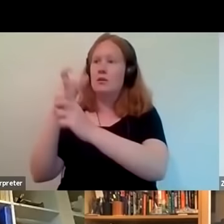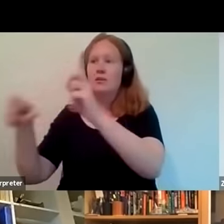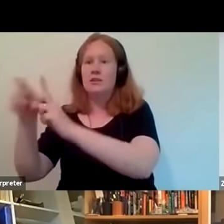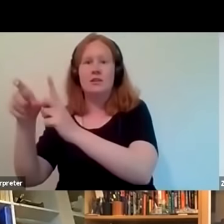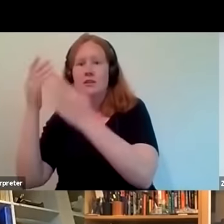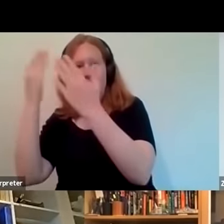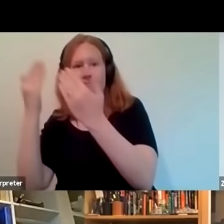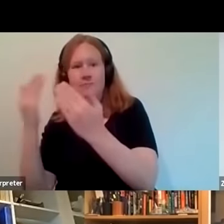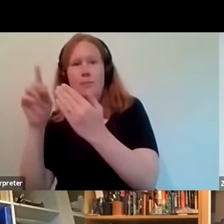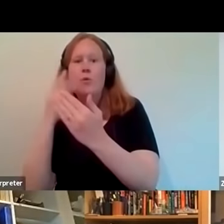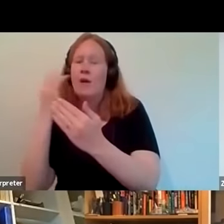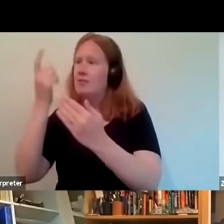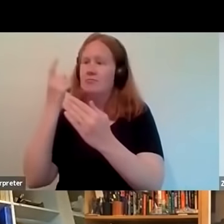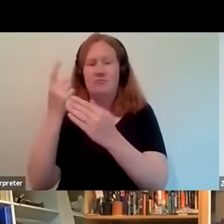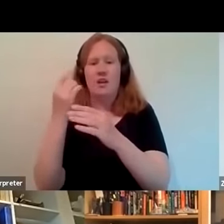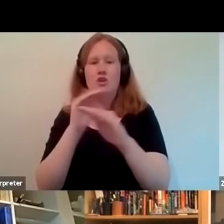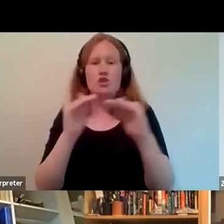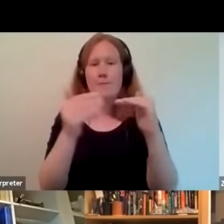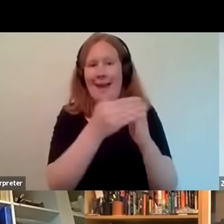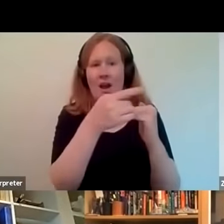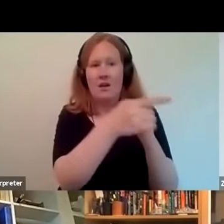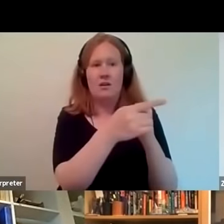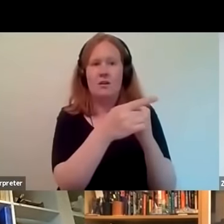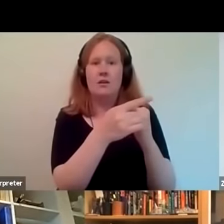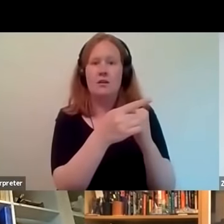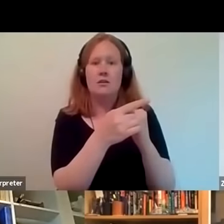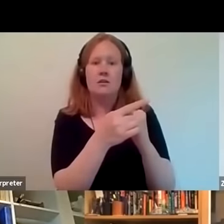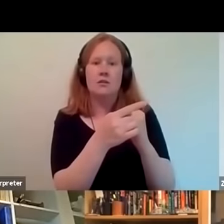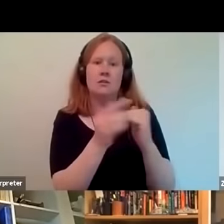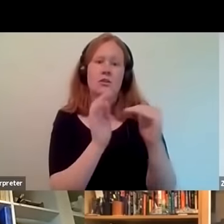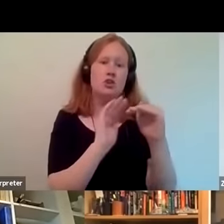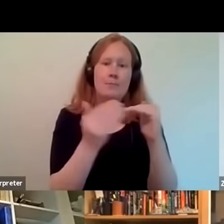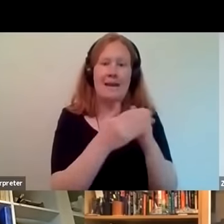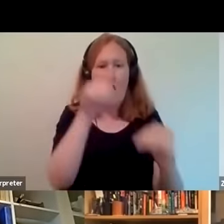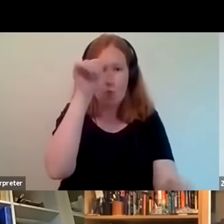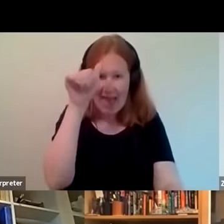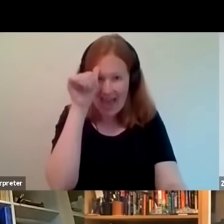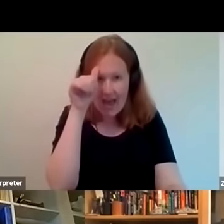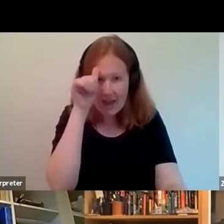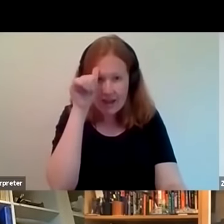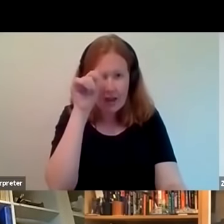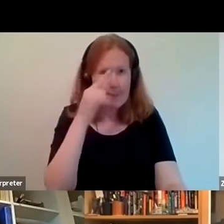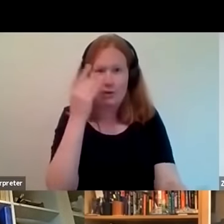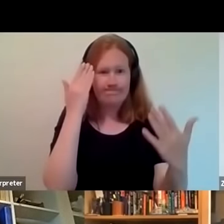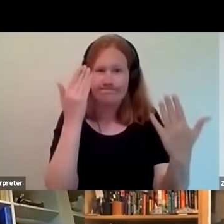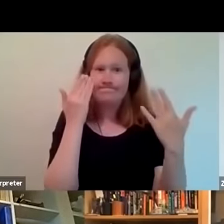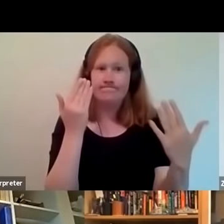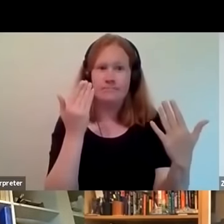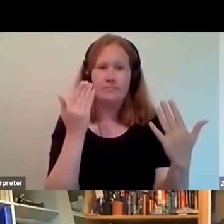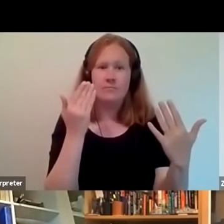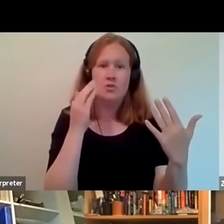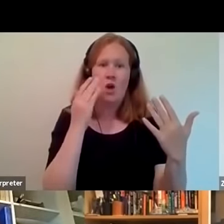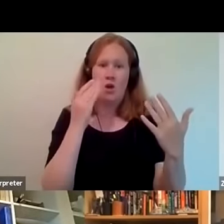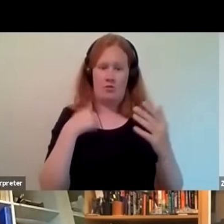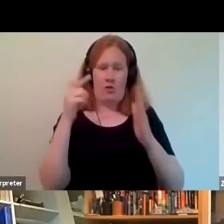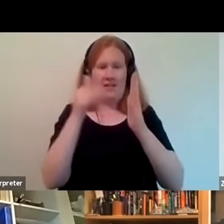in terms of like jamaica they they are aware but don't really know so launching this archive